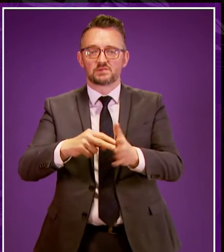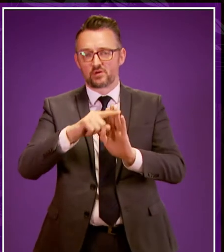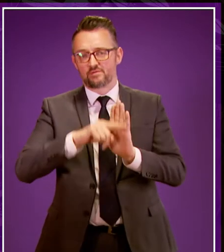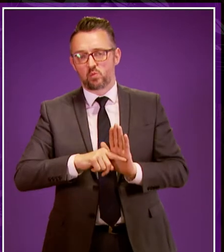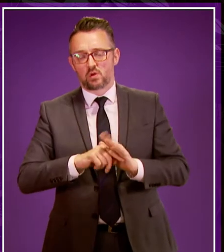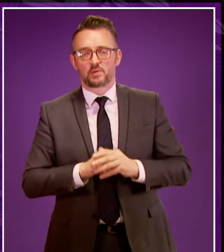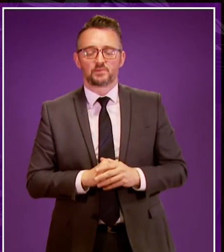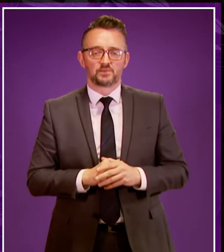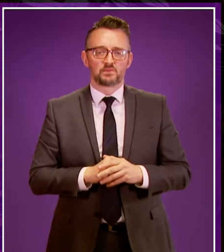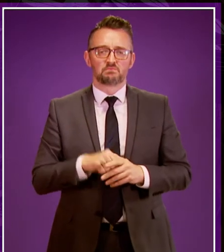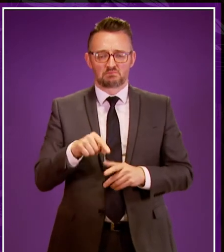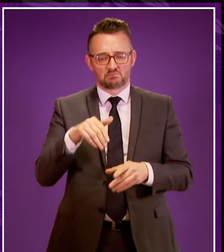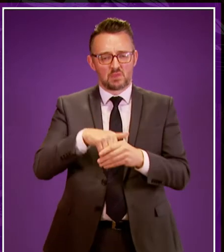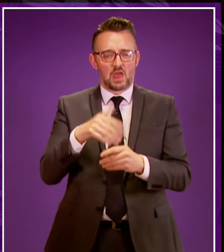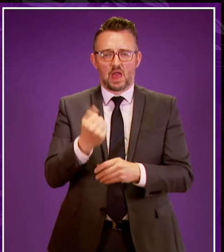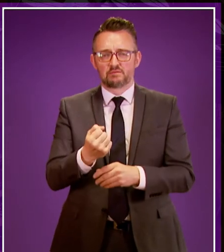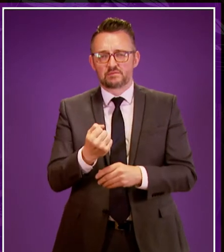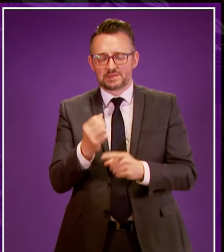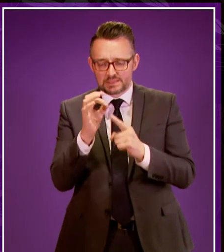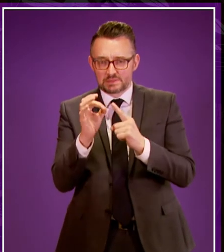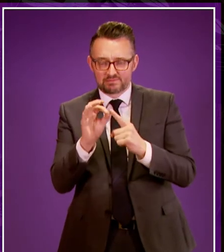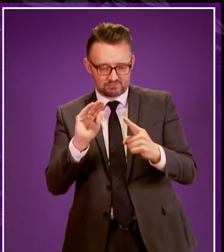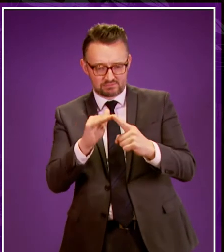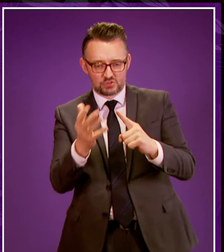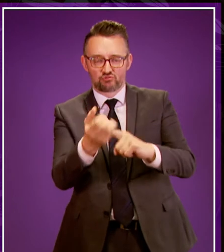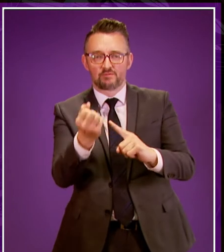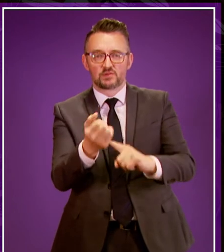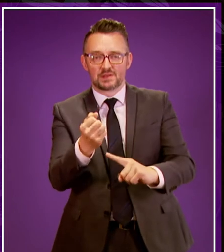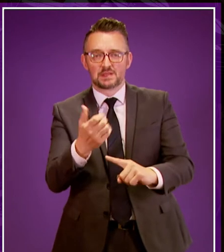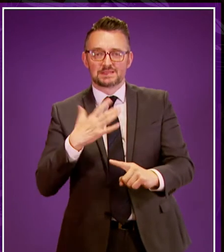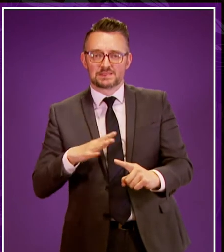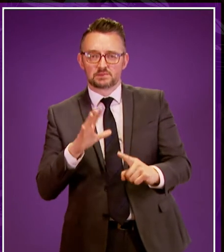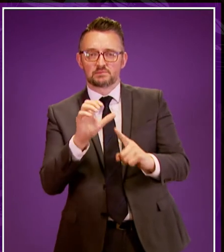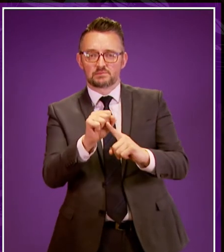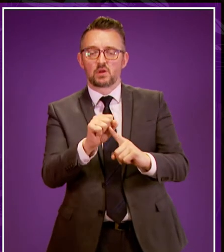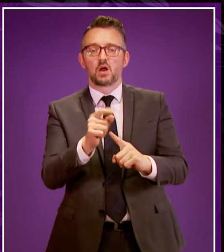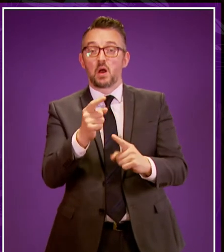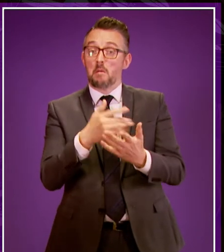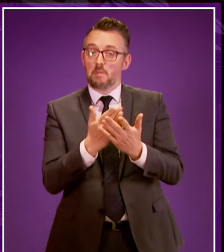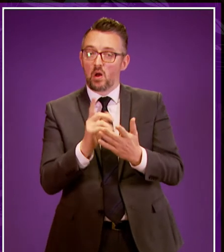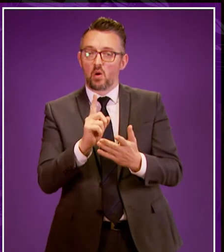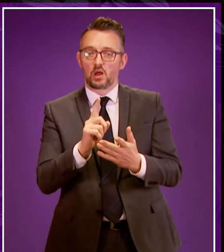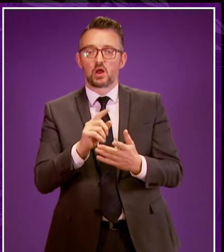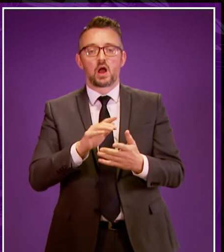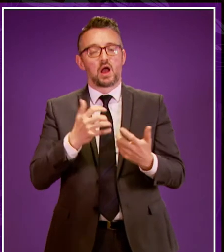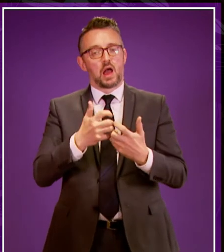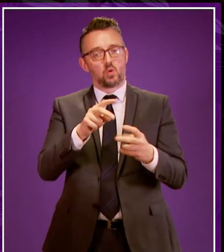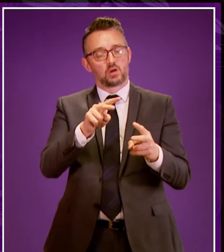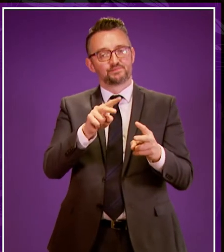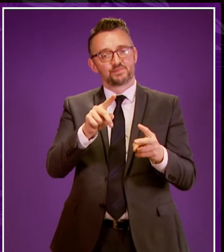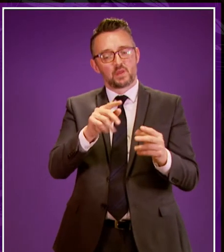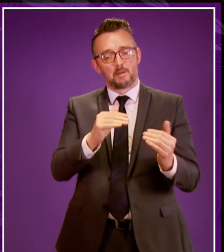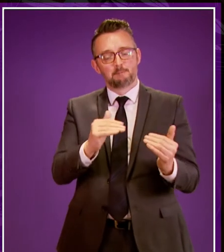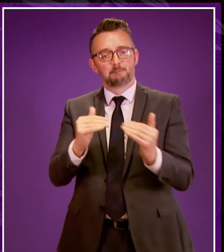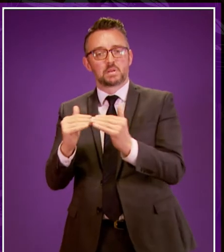years. Within that there are a number of specific goals which are set for Police Scotland to take forward. Part of which has been more reflective of the communities